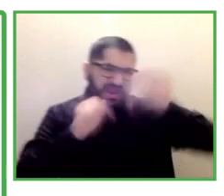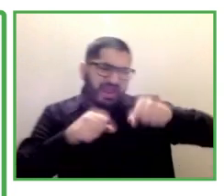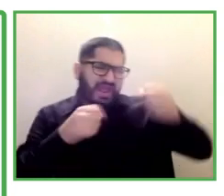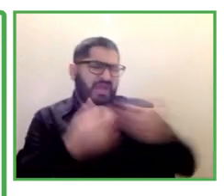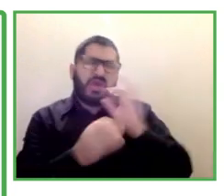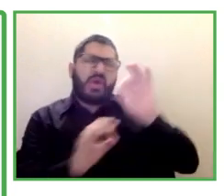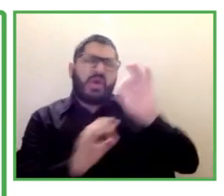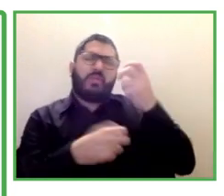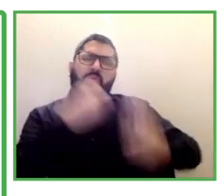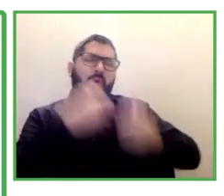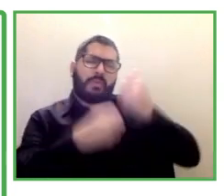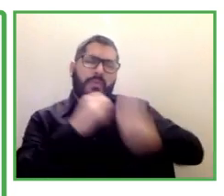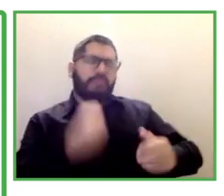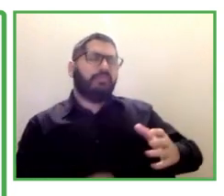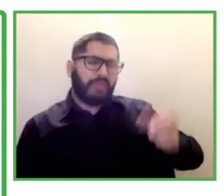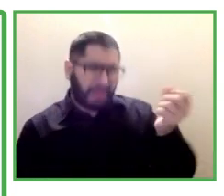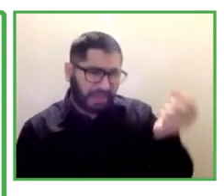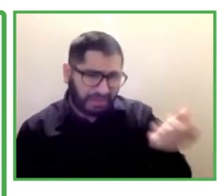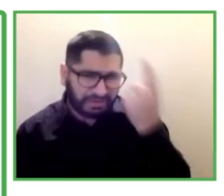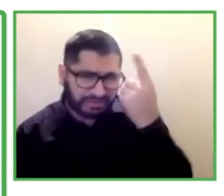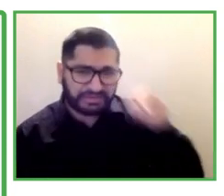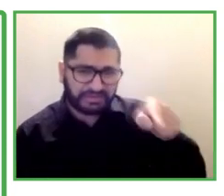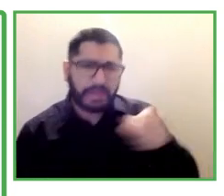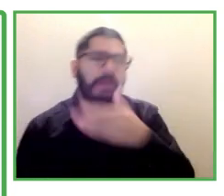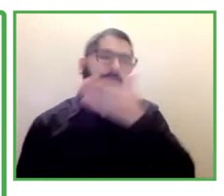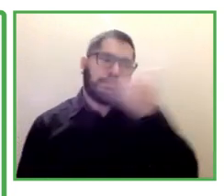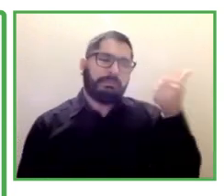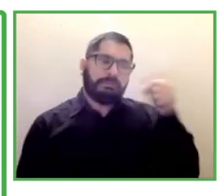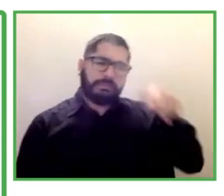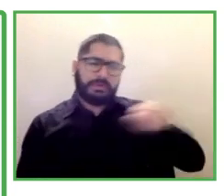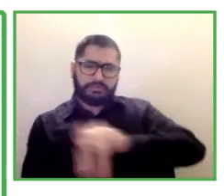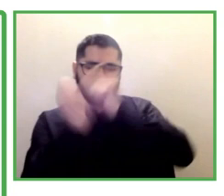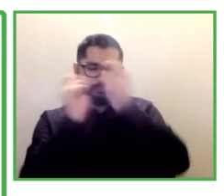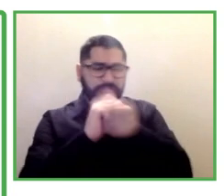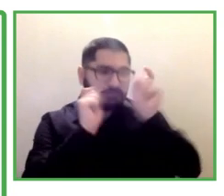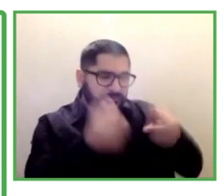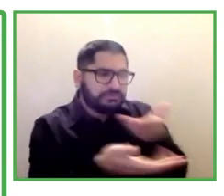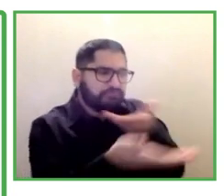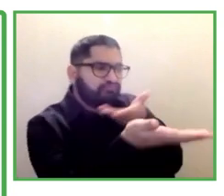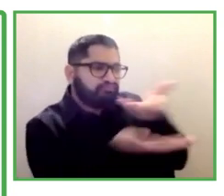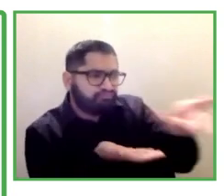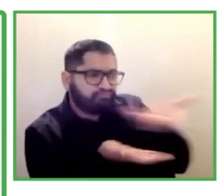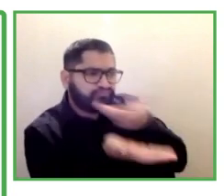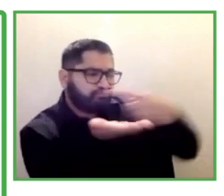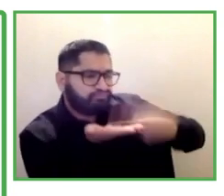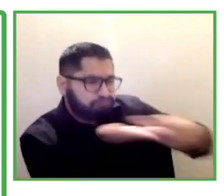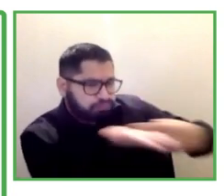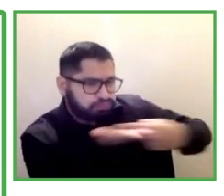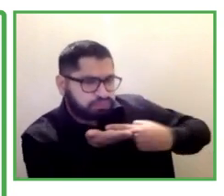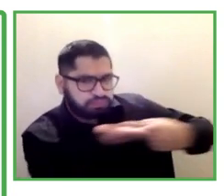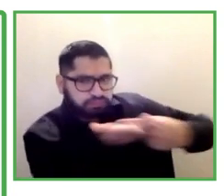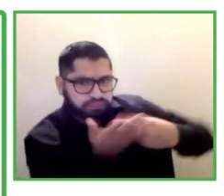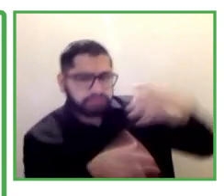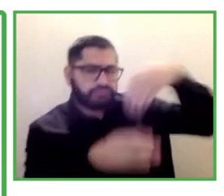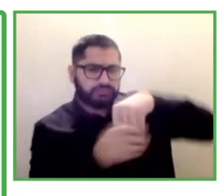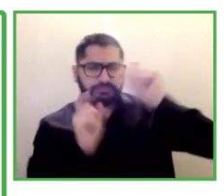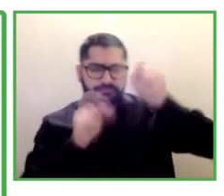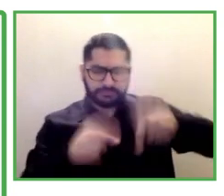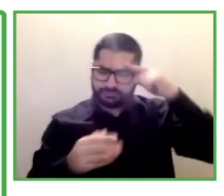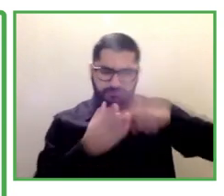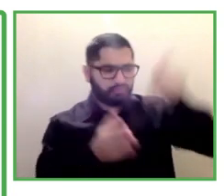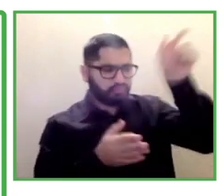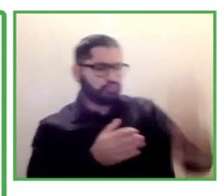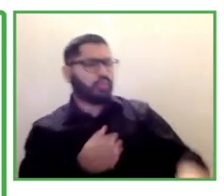to go on several levels. First of all, between managers and employees with disabilities to understand